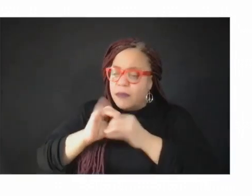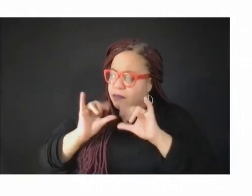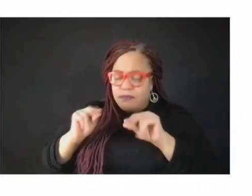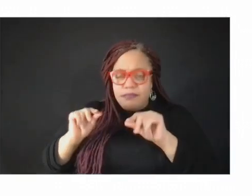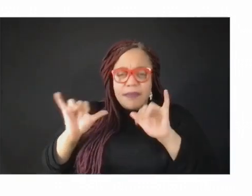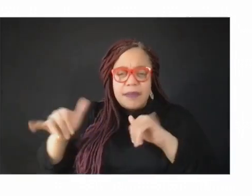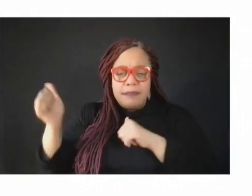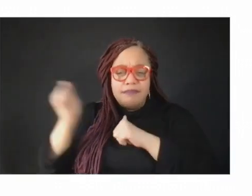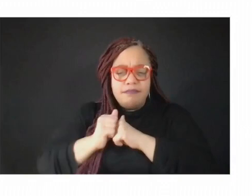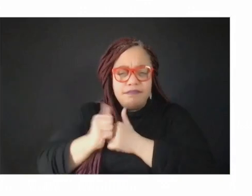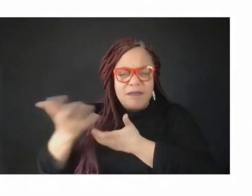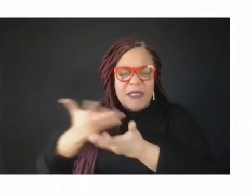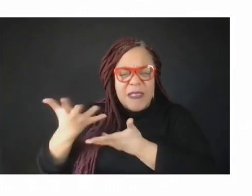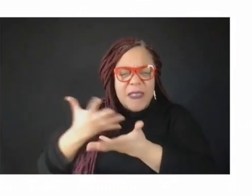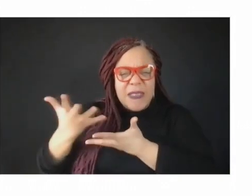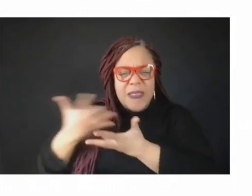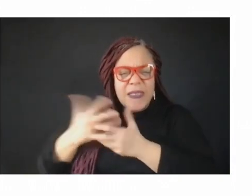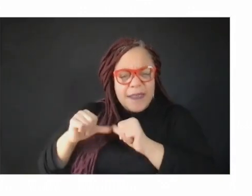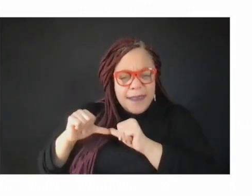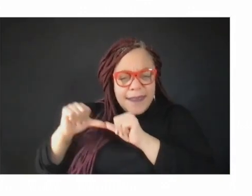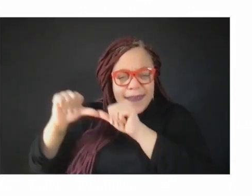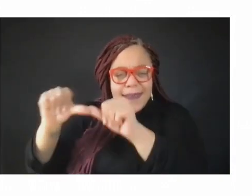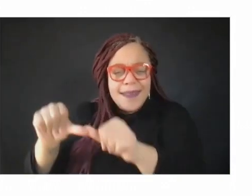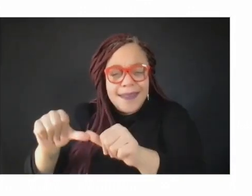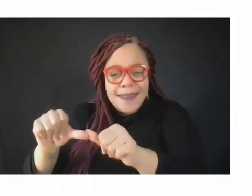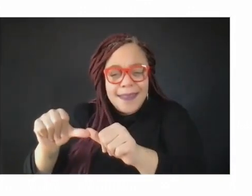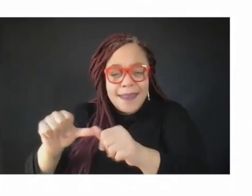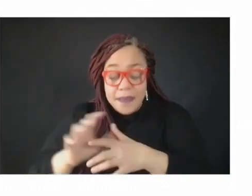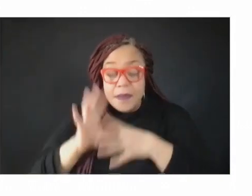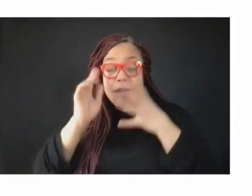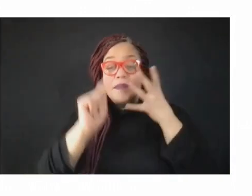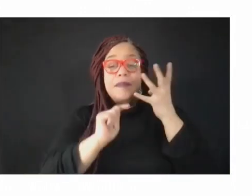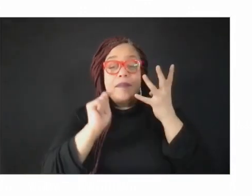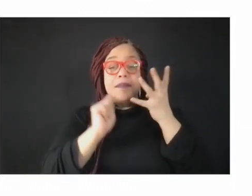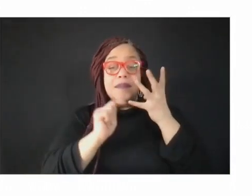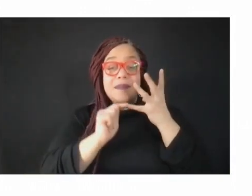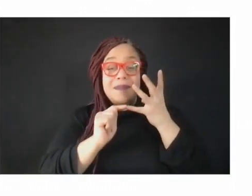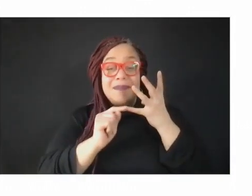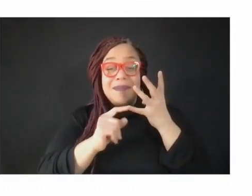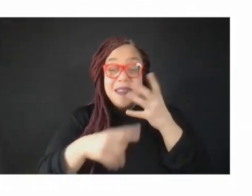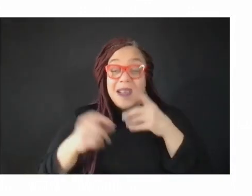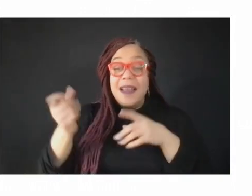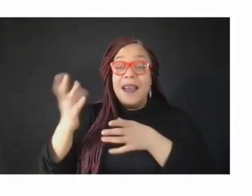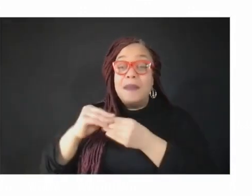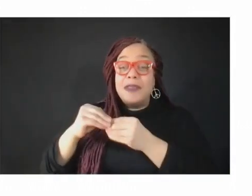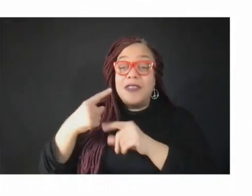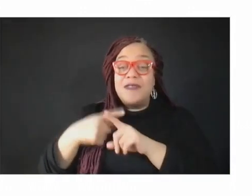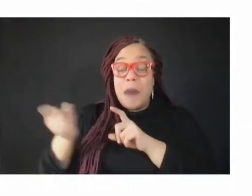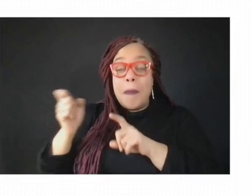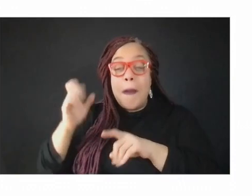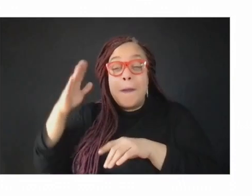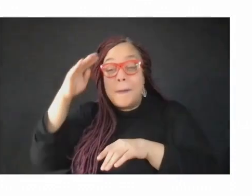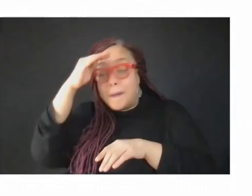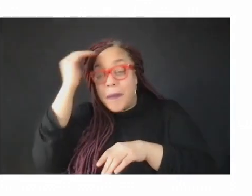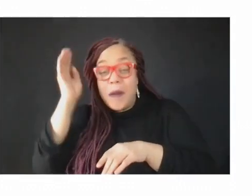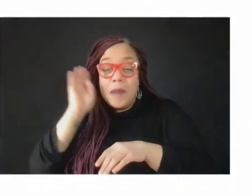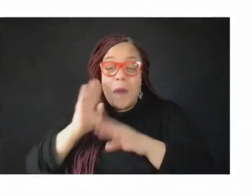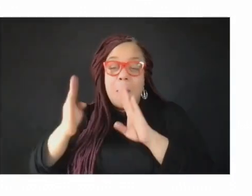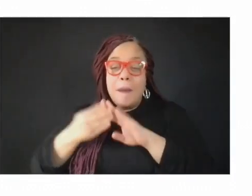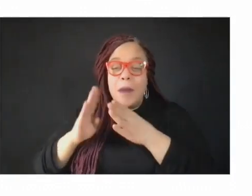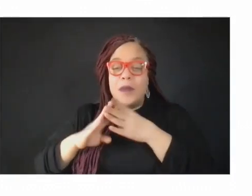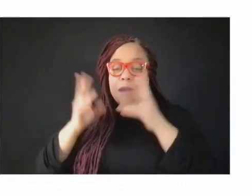say this, a message from the barbershops in the black and brown communities. Nobody wants to go back to normal because back to normal,